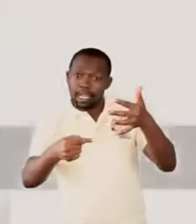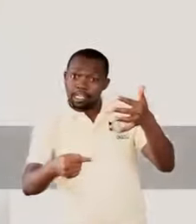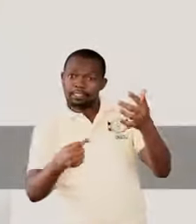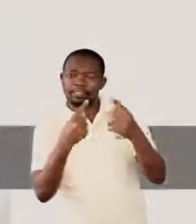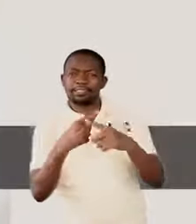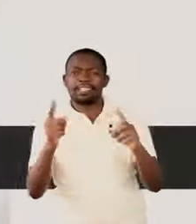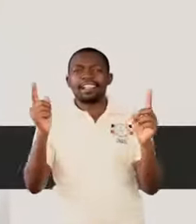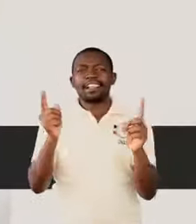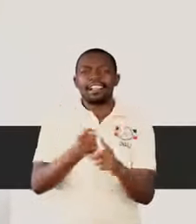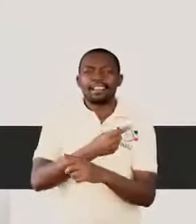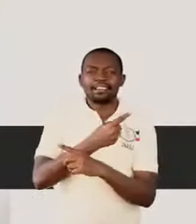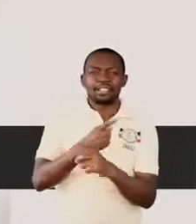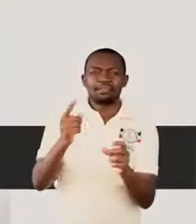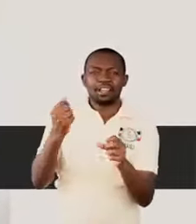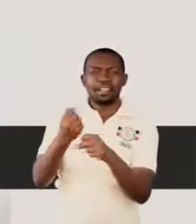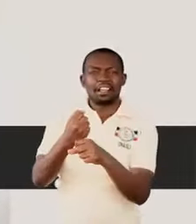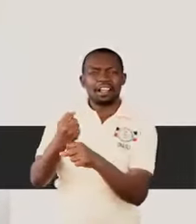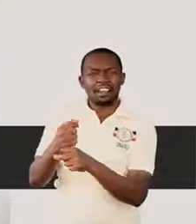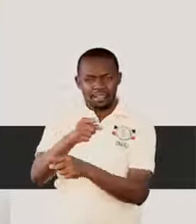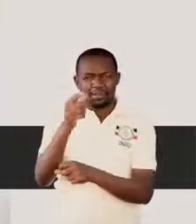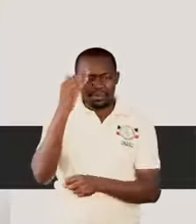that we know about.